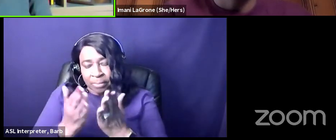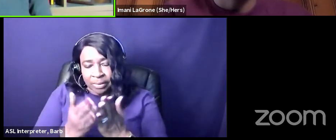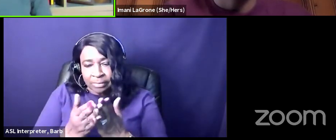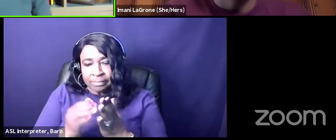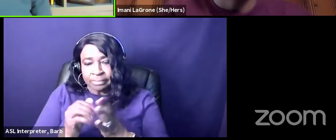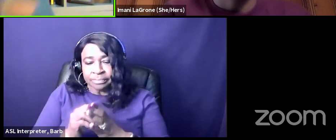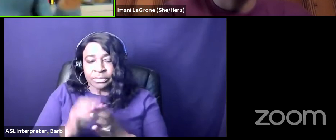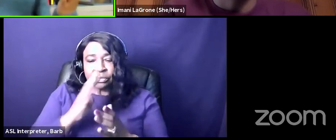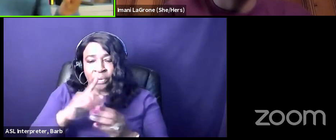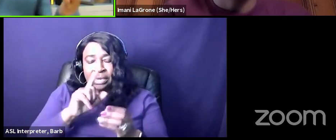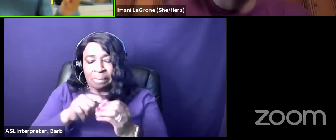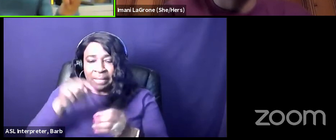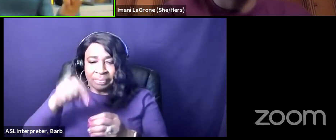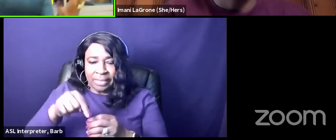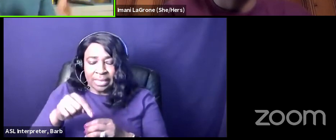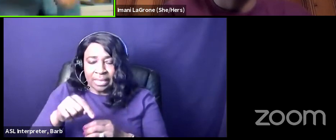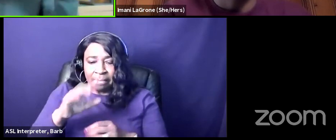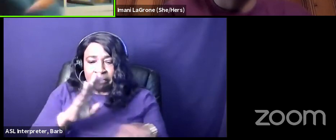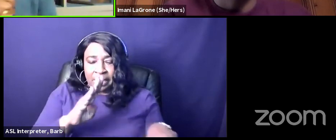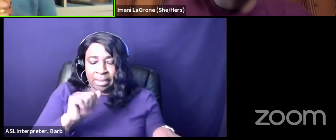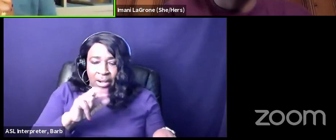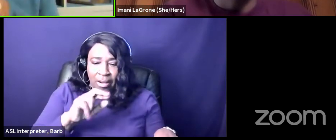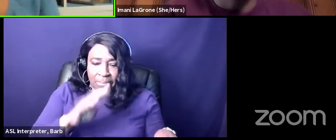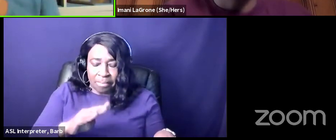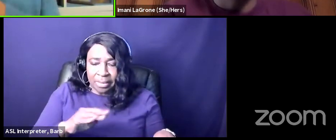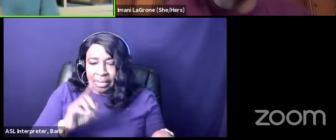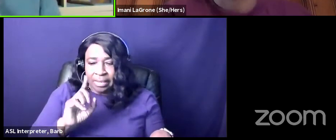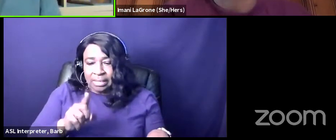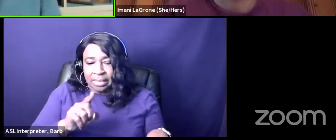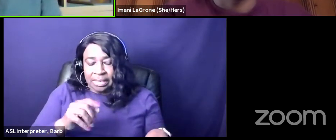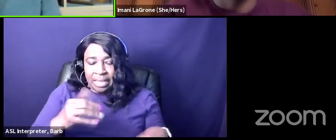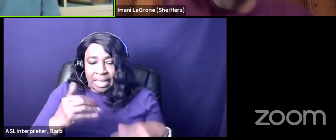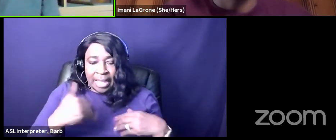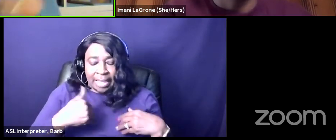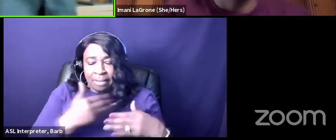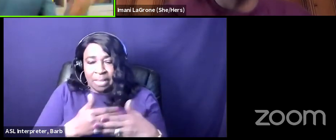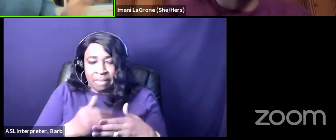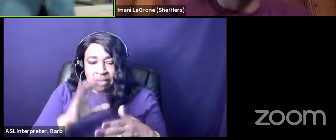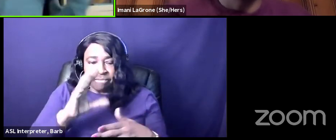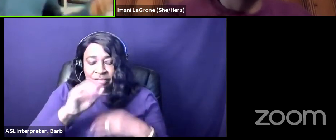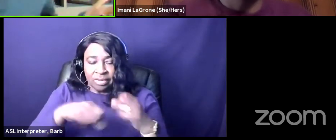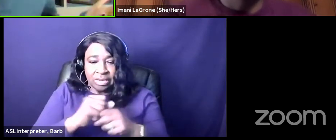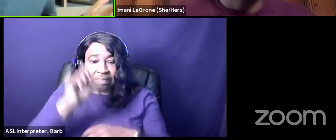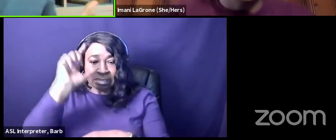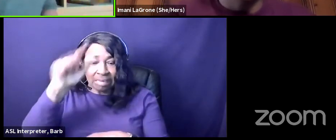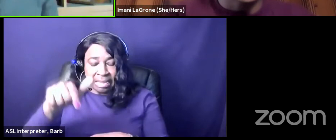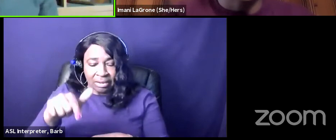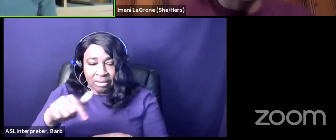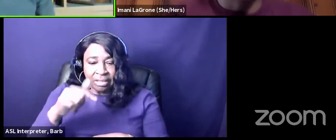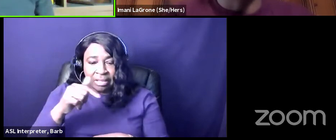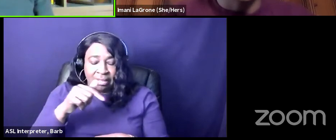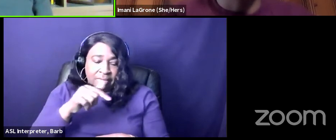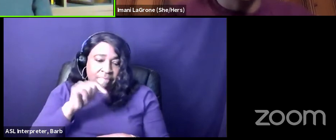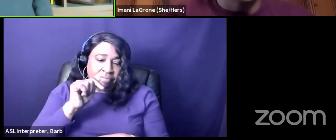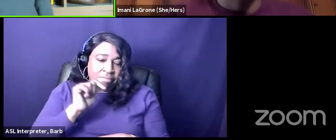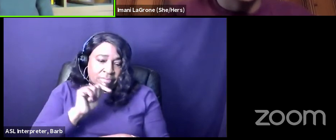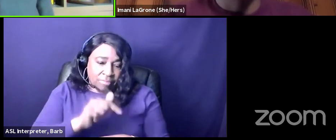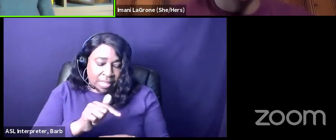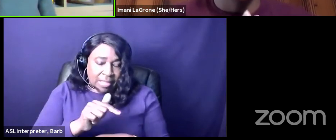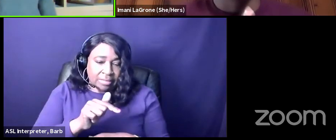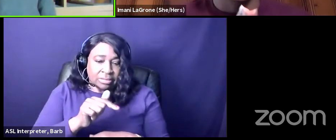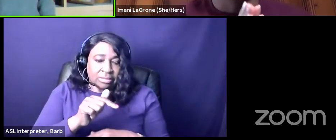press but it's essentially if barbara jordan and fannie lou hamer had a baby 50 years later at least like that's that's the crux of the book